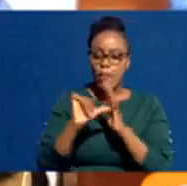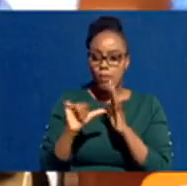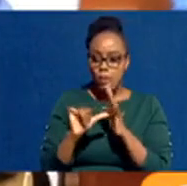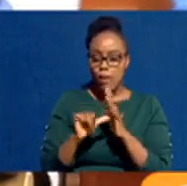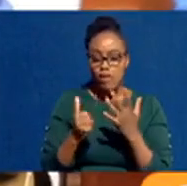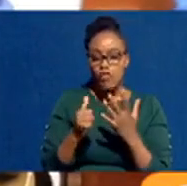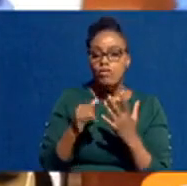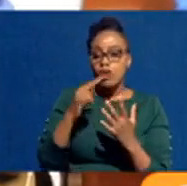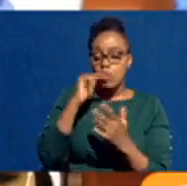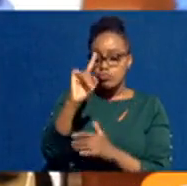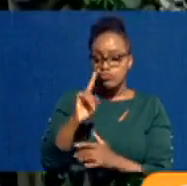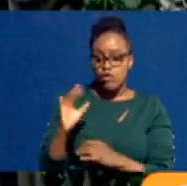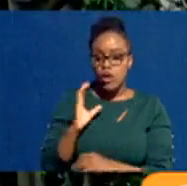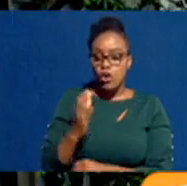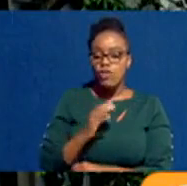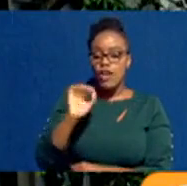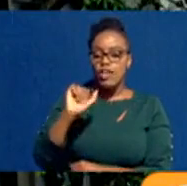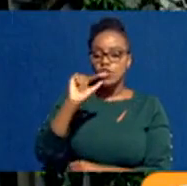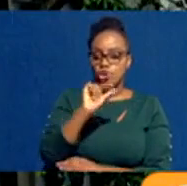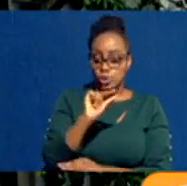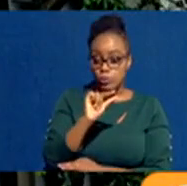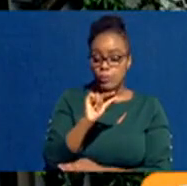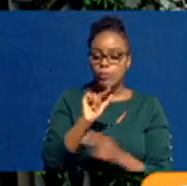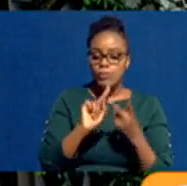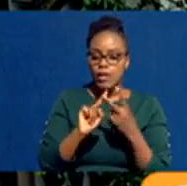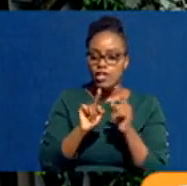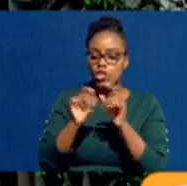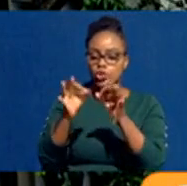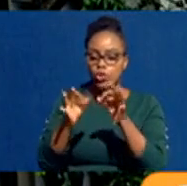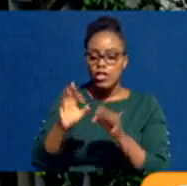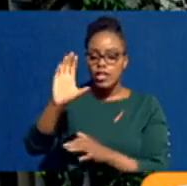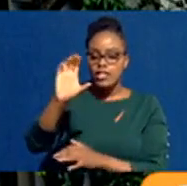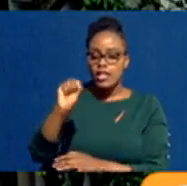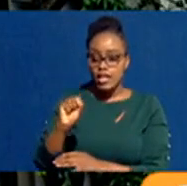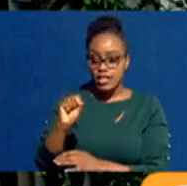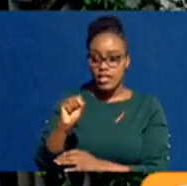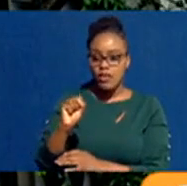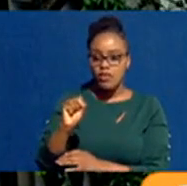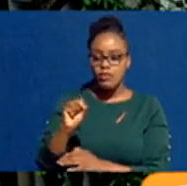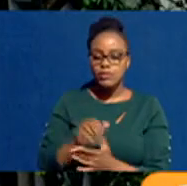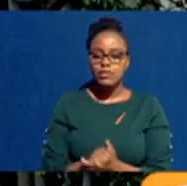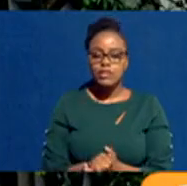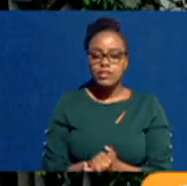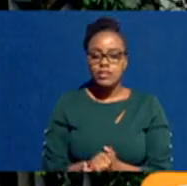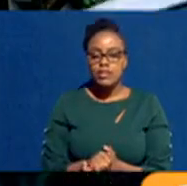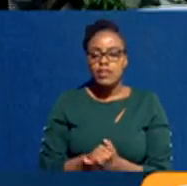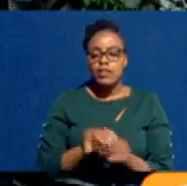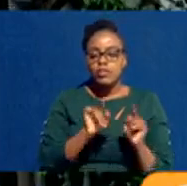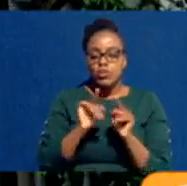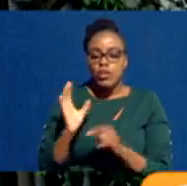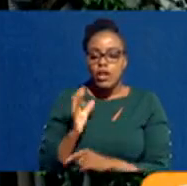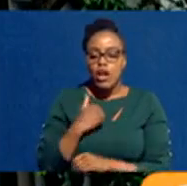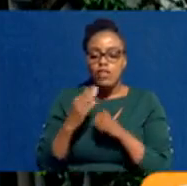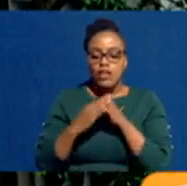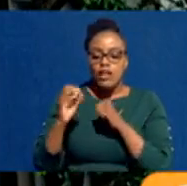Among those to appear before the committee are Attorney General Justin Mottori and Treasury Cabinet Secretary Professor Jugo Nandungu. The committee has